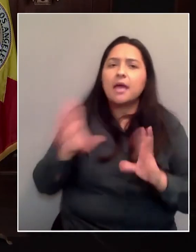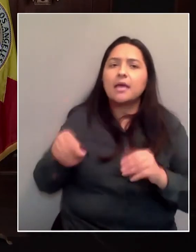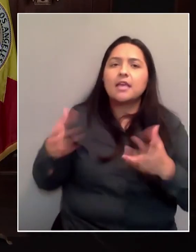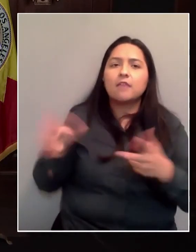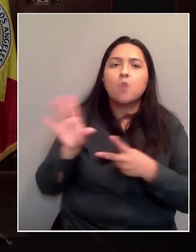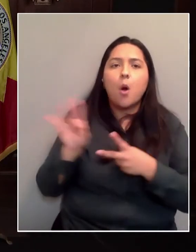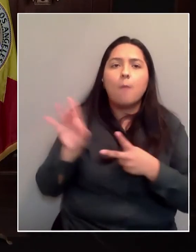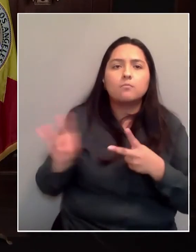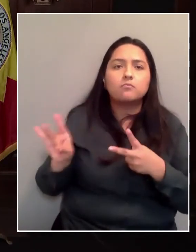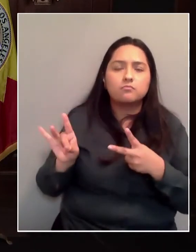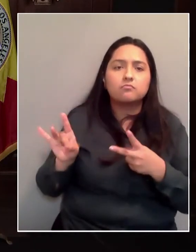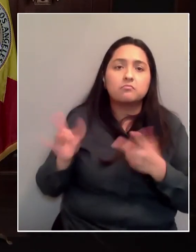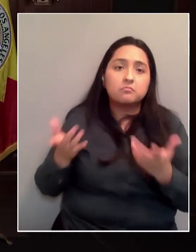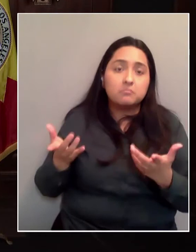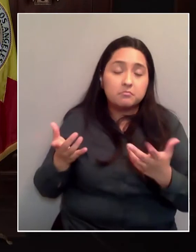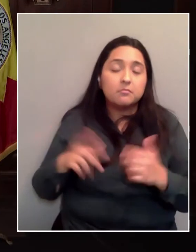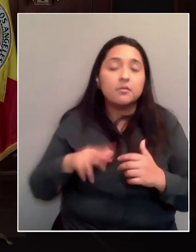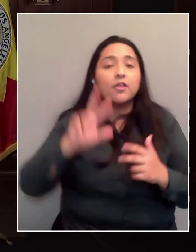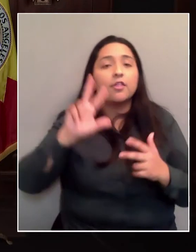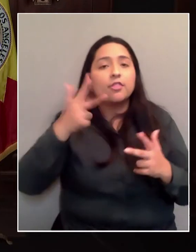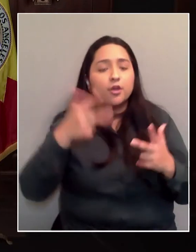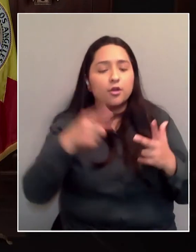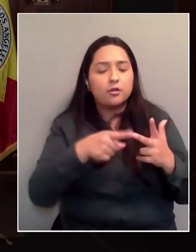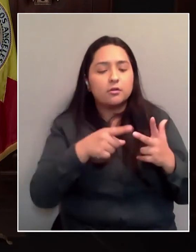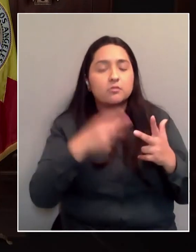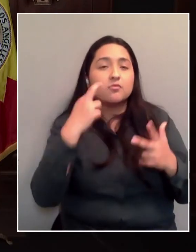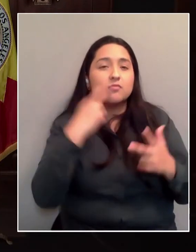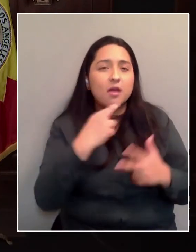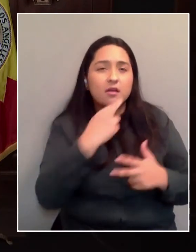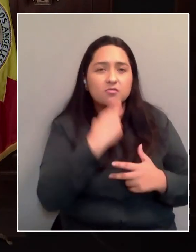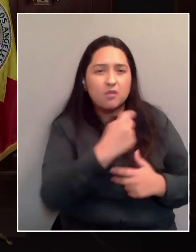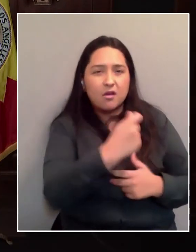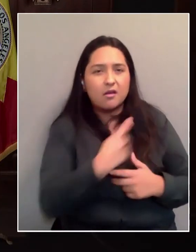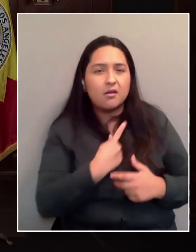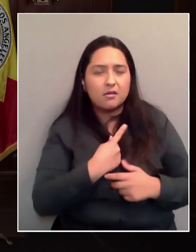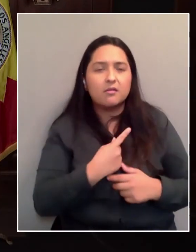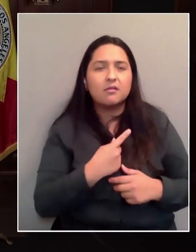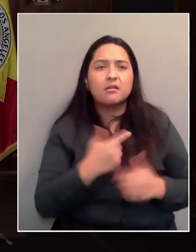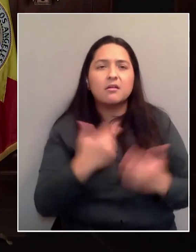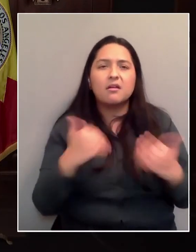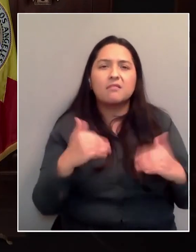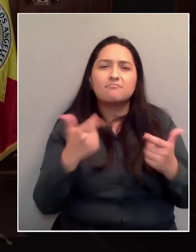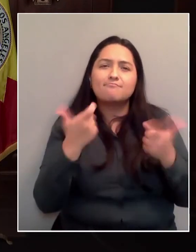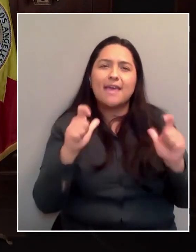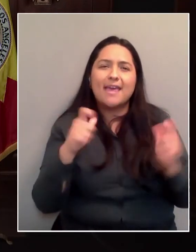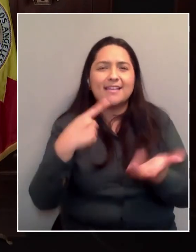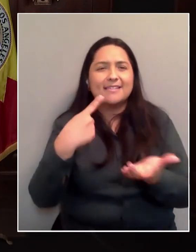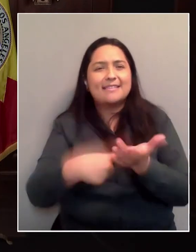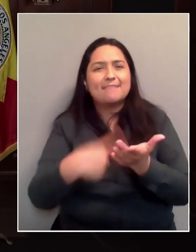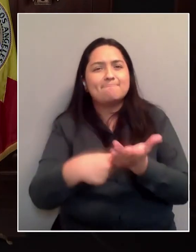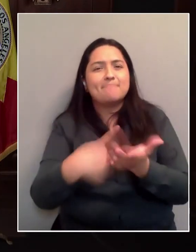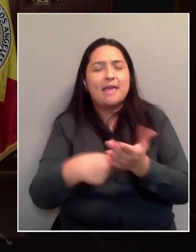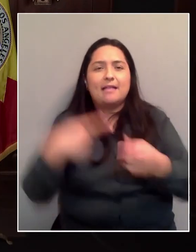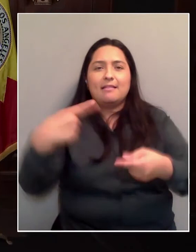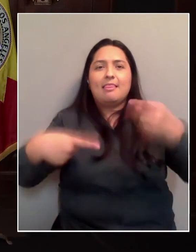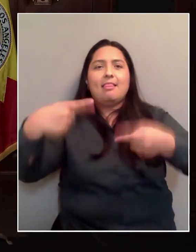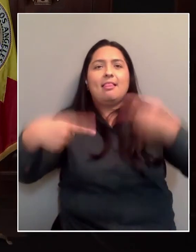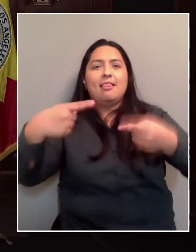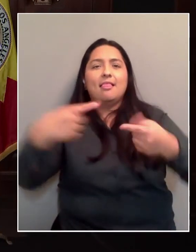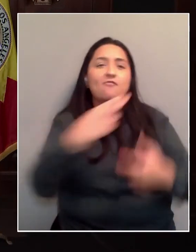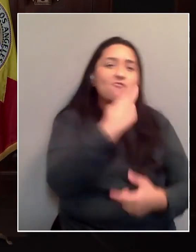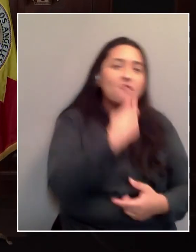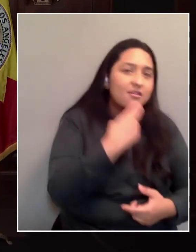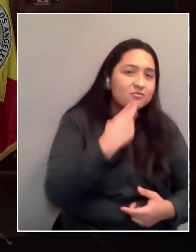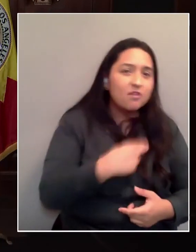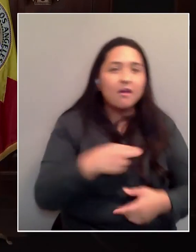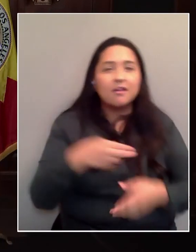Third, with restaurants, I'd say, you know, this is an old debate between street vendors and restaurants. There's always a feeling of competition. In fact, many